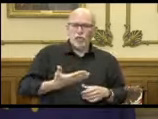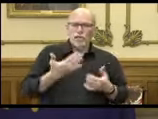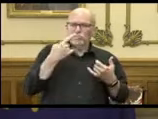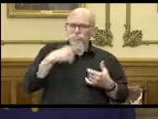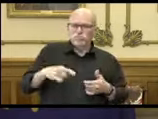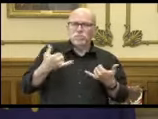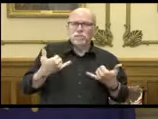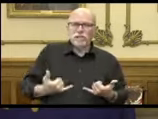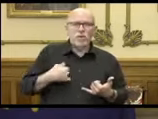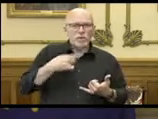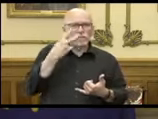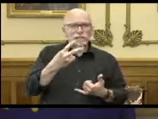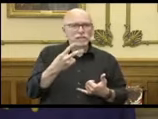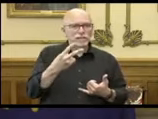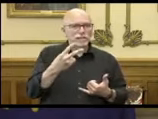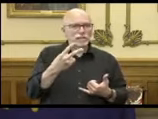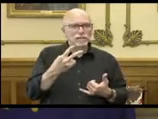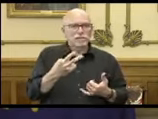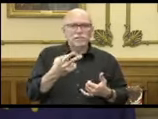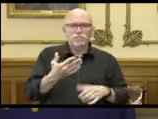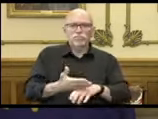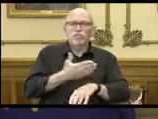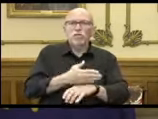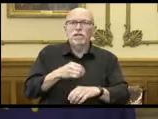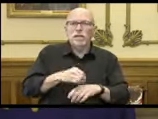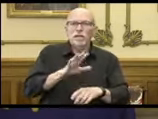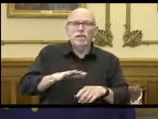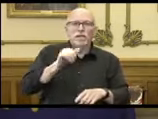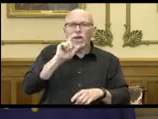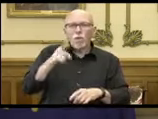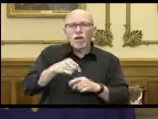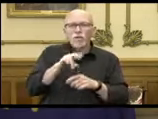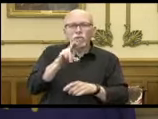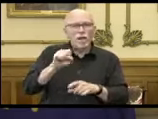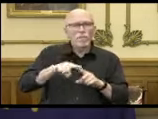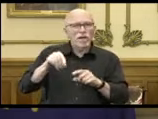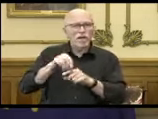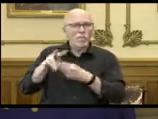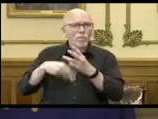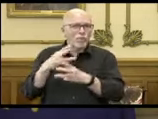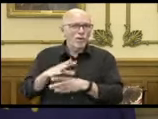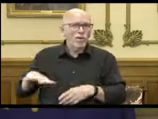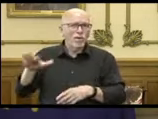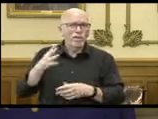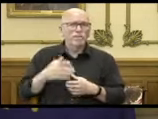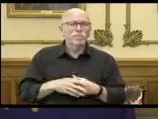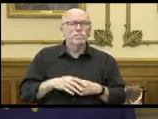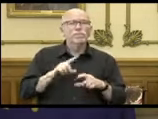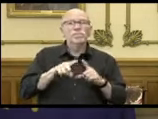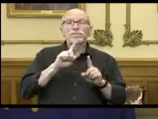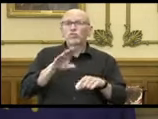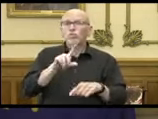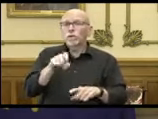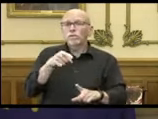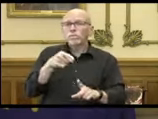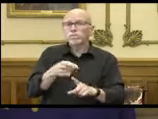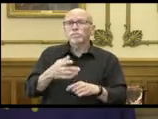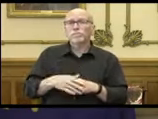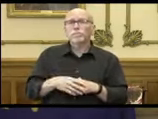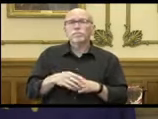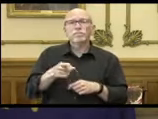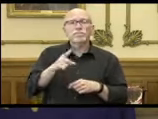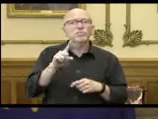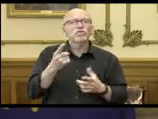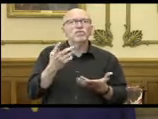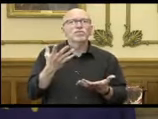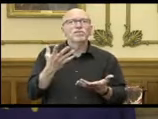in Phoenix. We see it in other parts of not just our country, but other parts of the world. But to answer your question directly, it's just